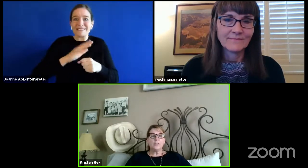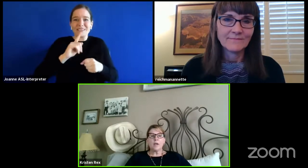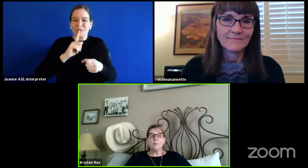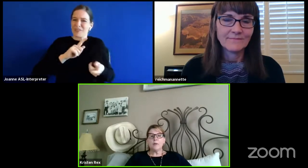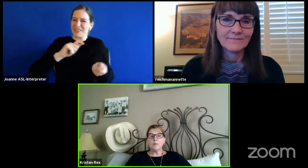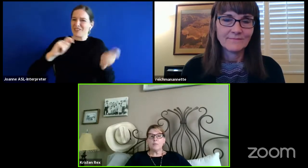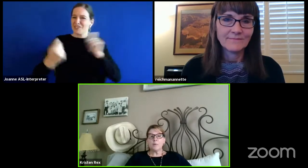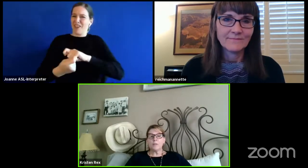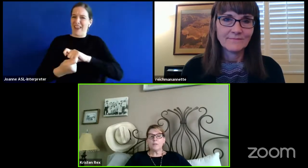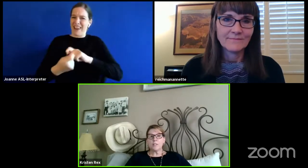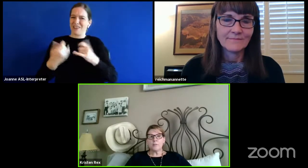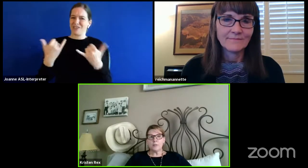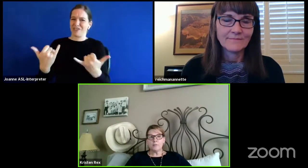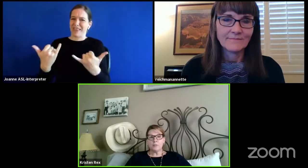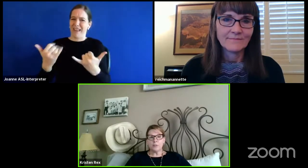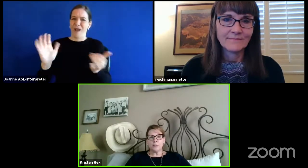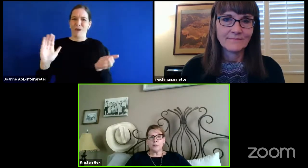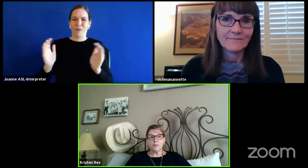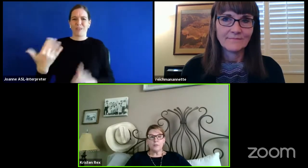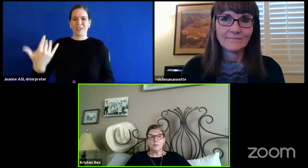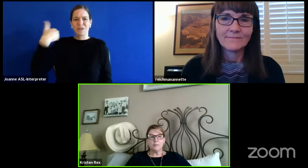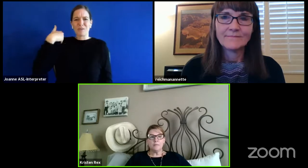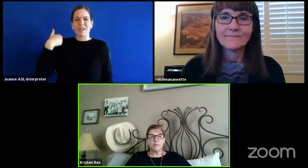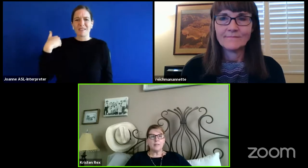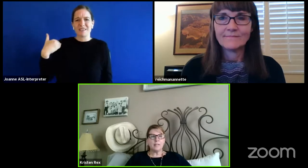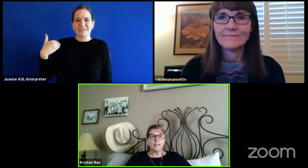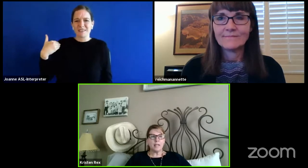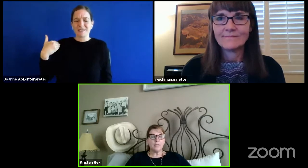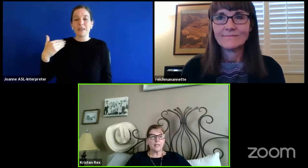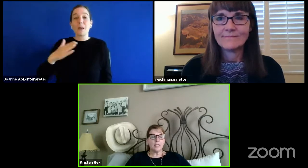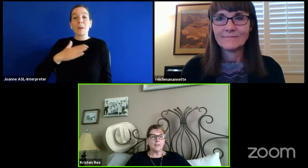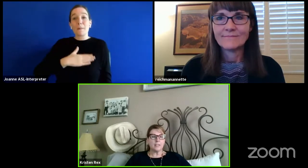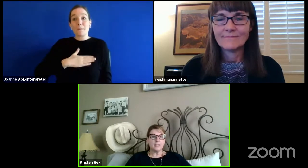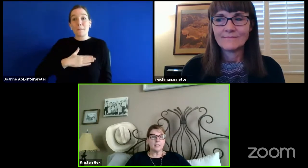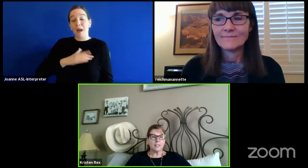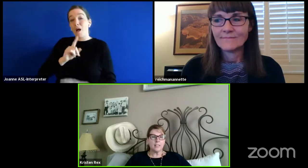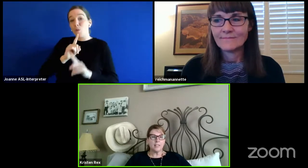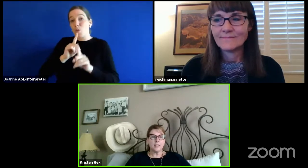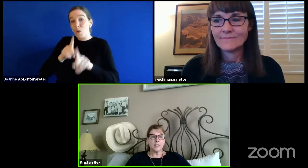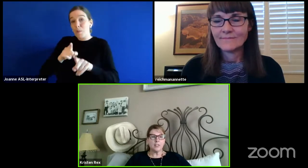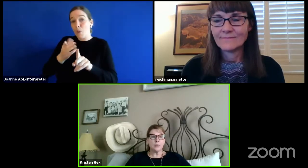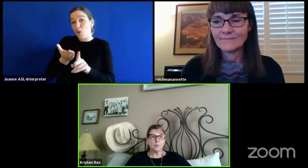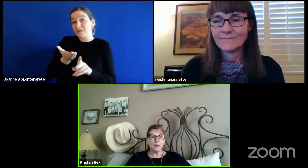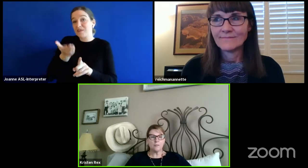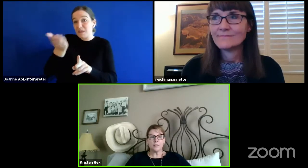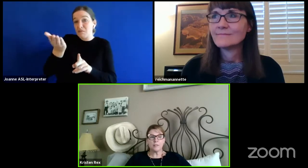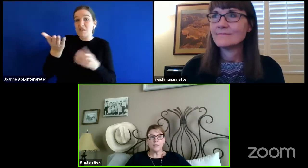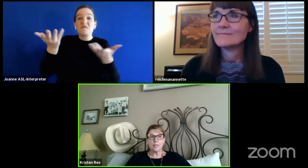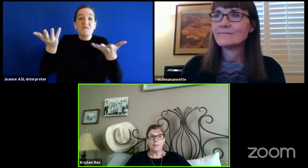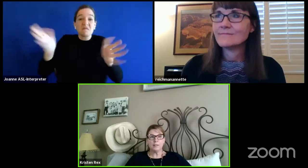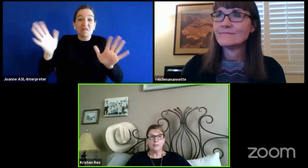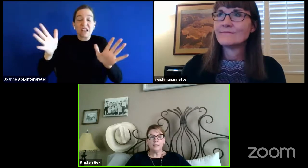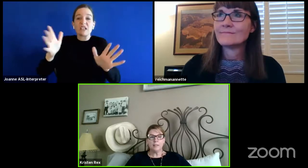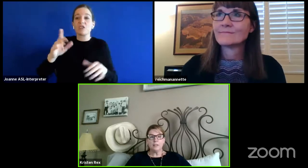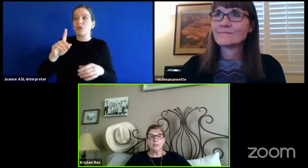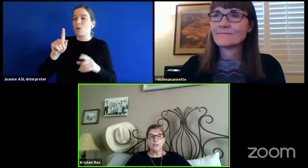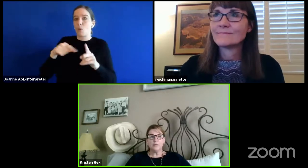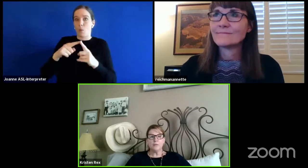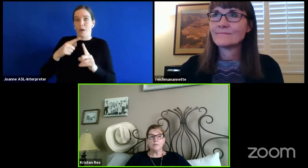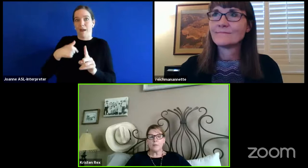You had my report that was submitted for your review, but in the time that I gave it to Leticia to prepare for this meeting,